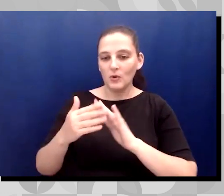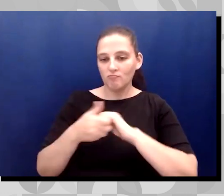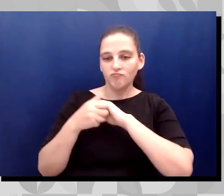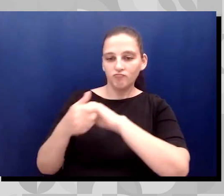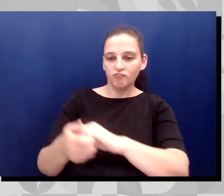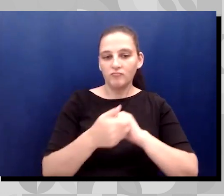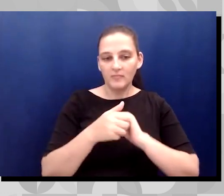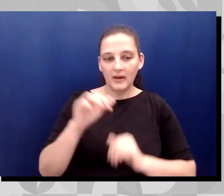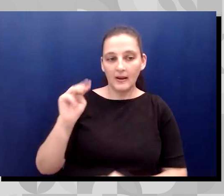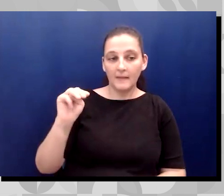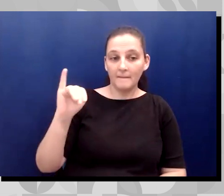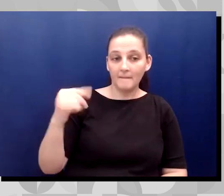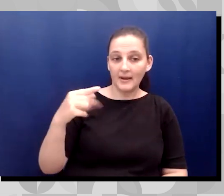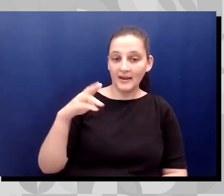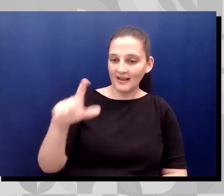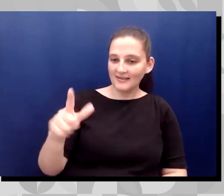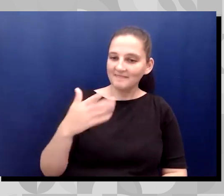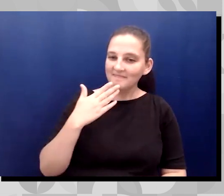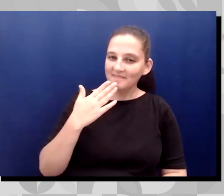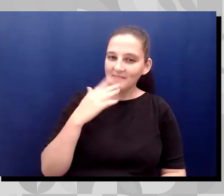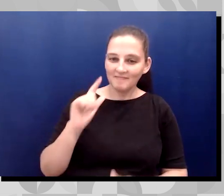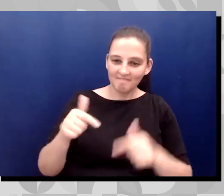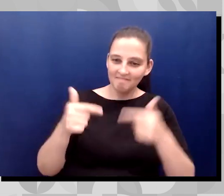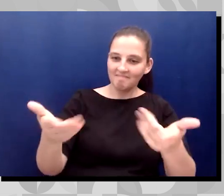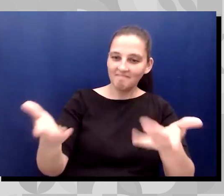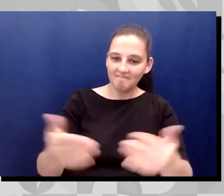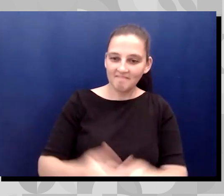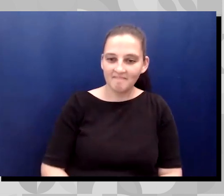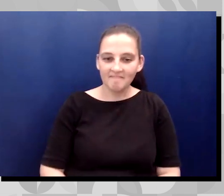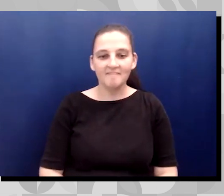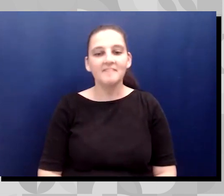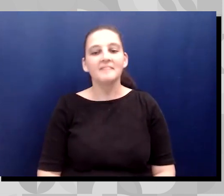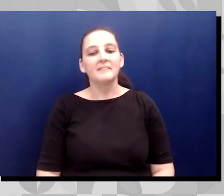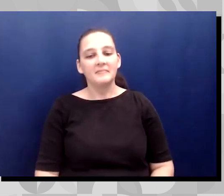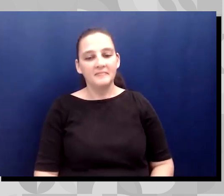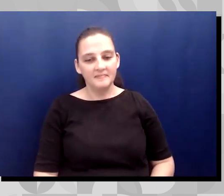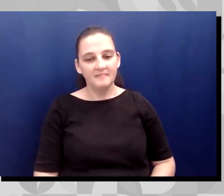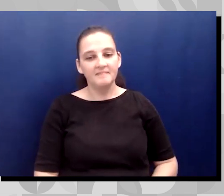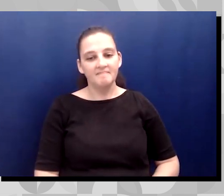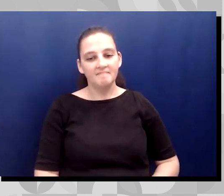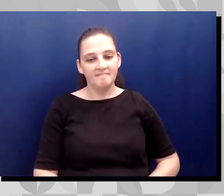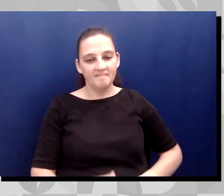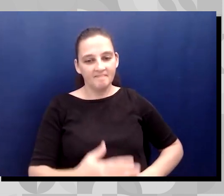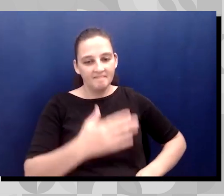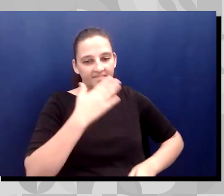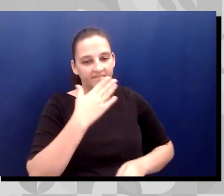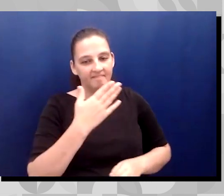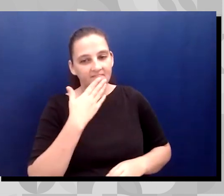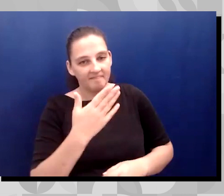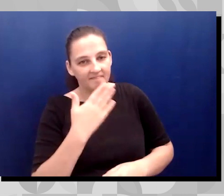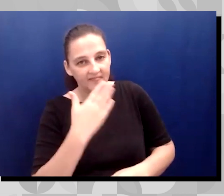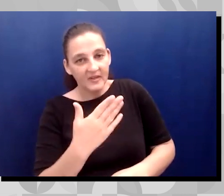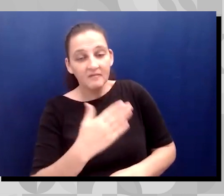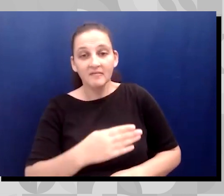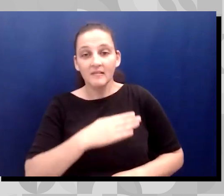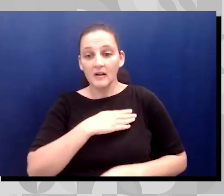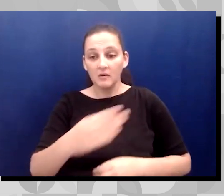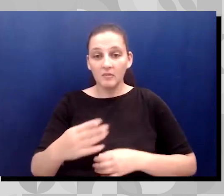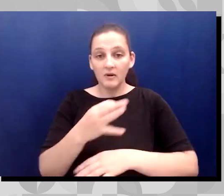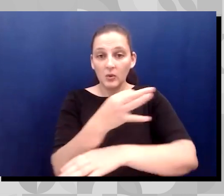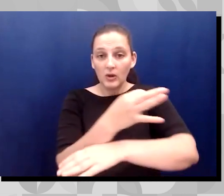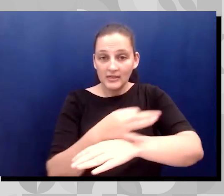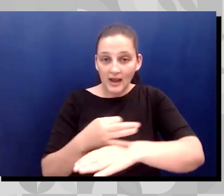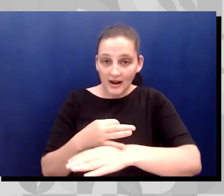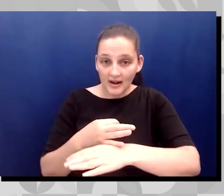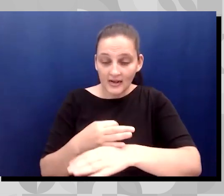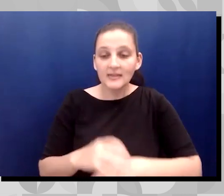thank you so much for being here, boss. Take it away, boss. brother. Thank you so much, Hector. I want to thank all of you for having